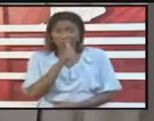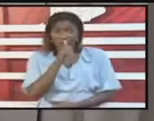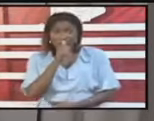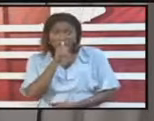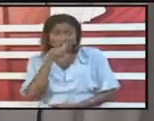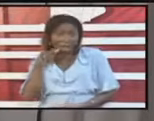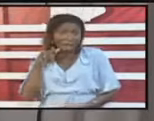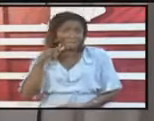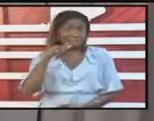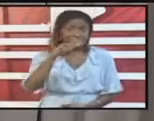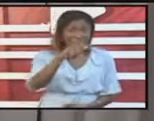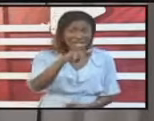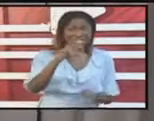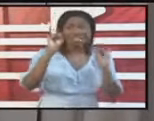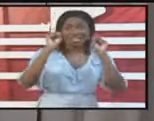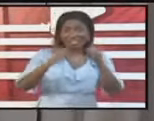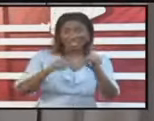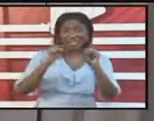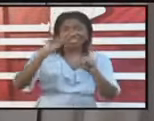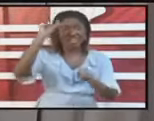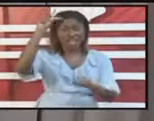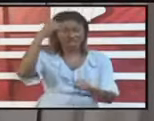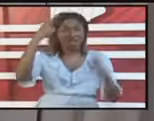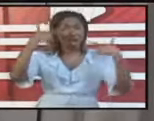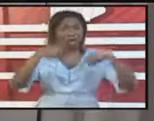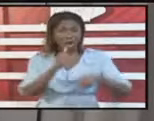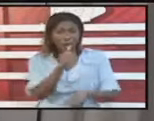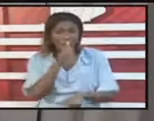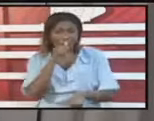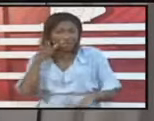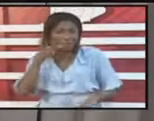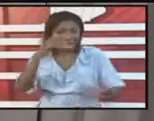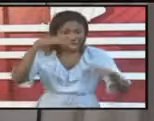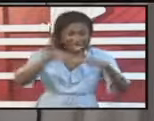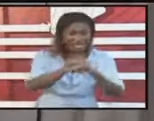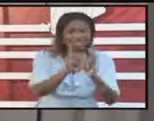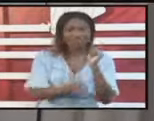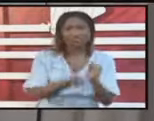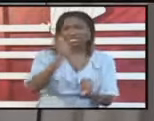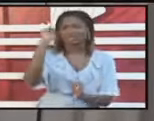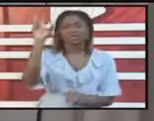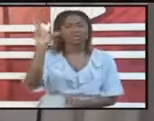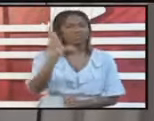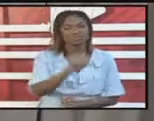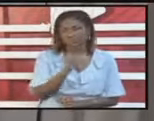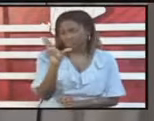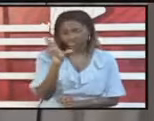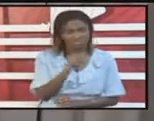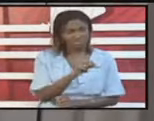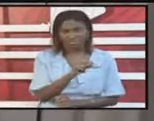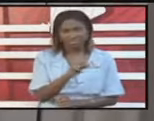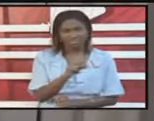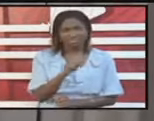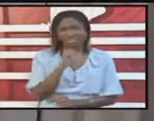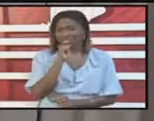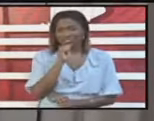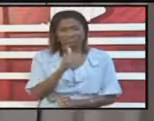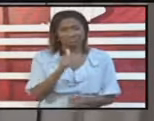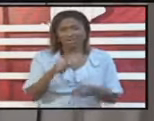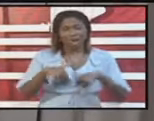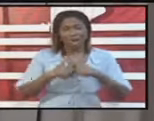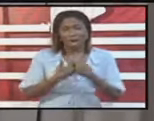blanket approval granted for a charter flight for persons that come in Trinidad and Tobago. That is not how the exemption system is working.